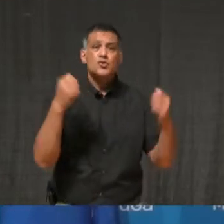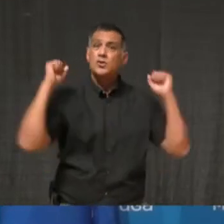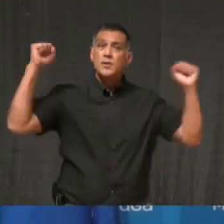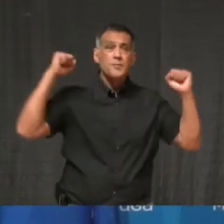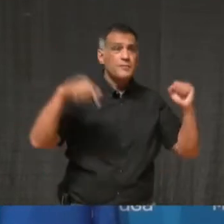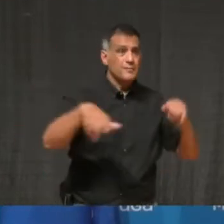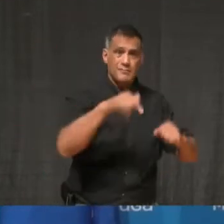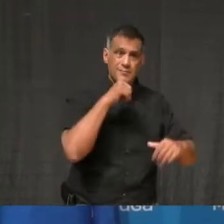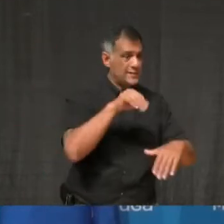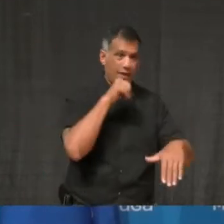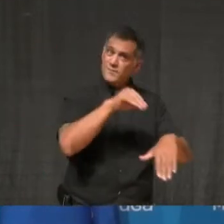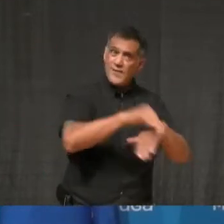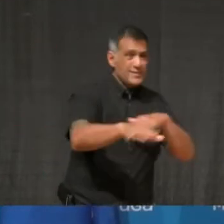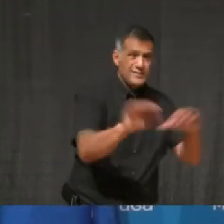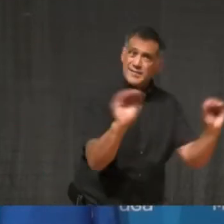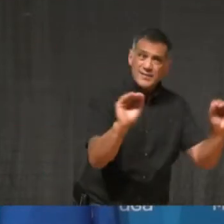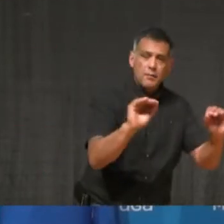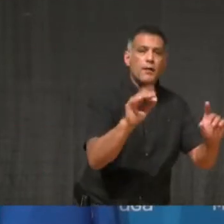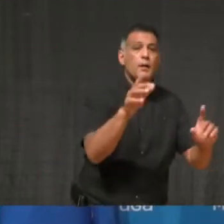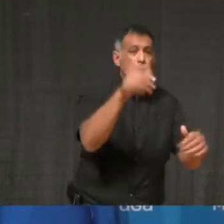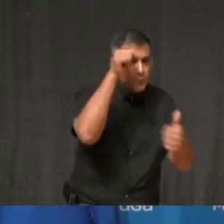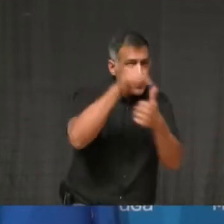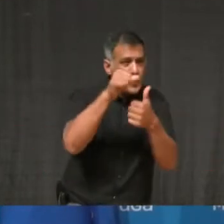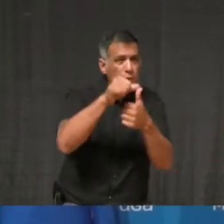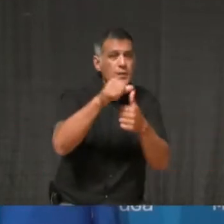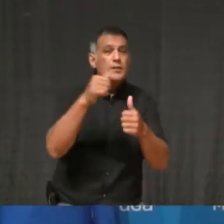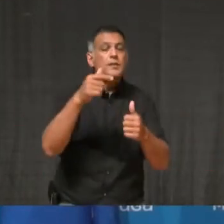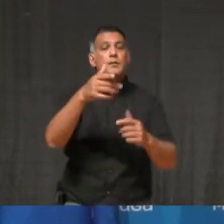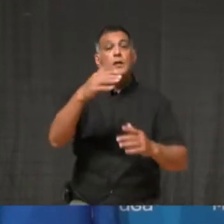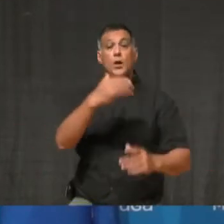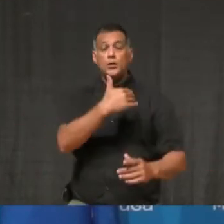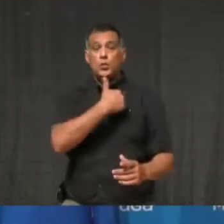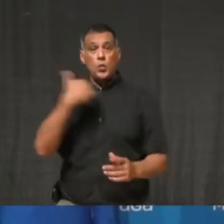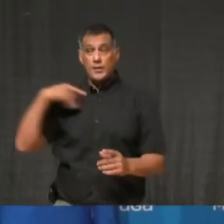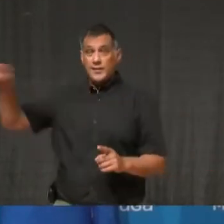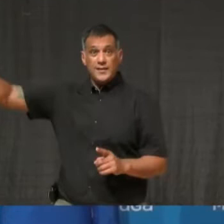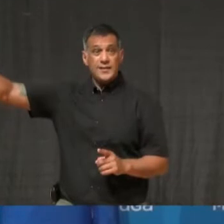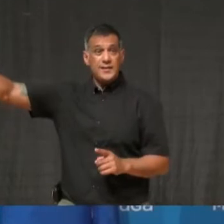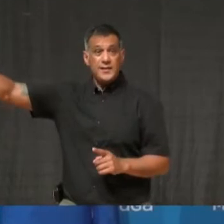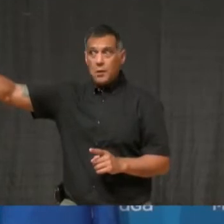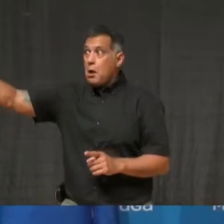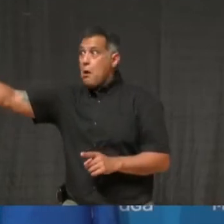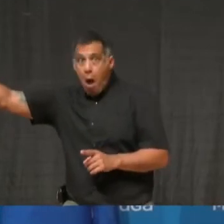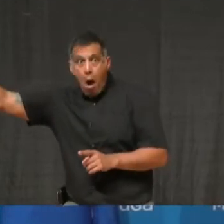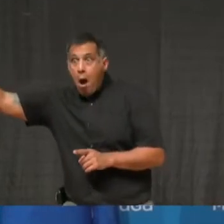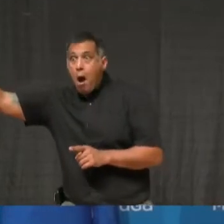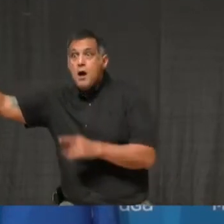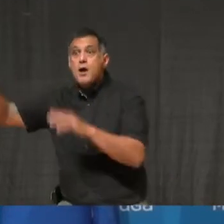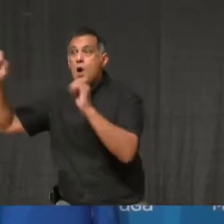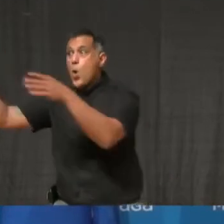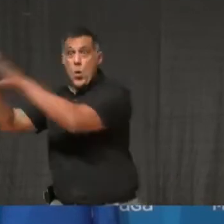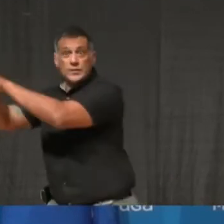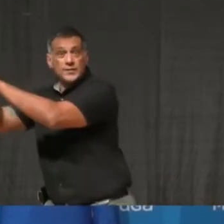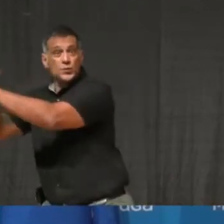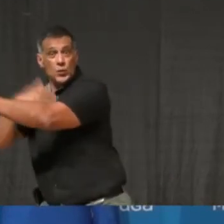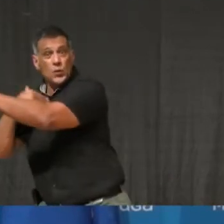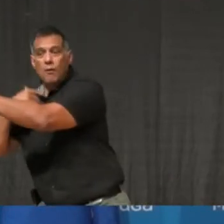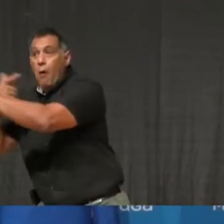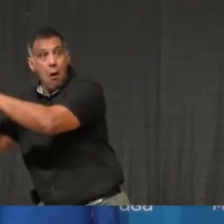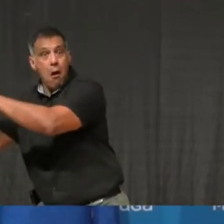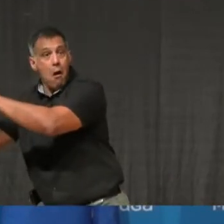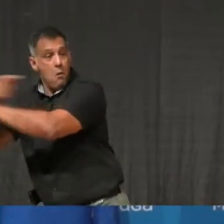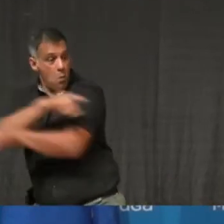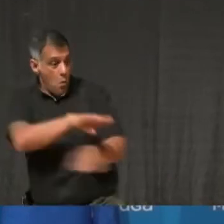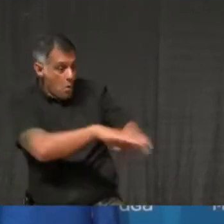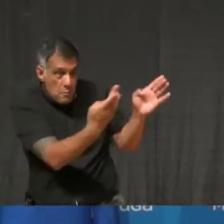from the city of Toronto. People would come into Mississauga much the way you are describing Mississaugans are going into Halton region.